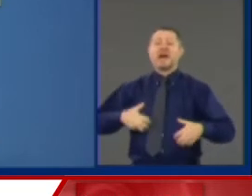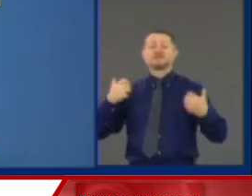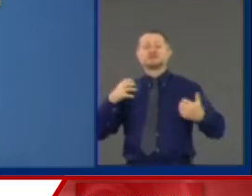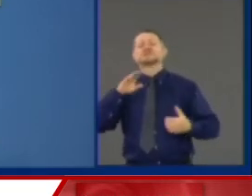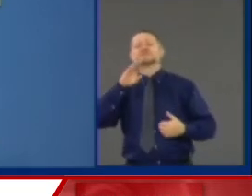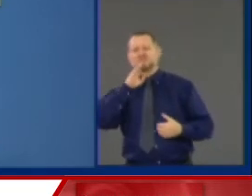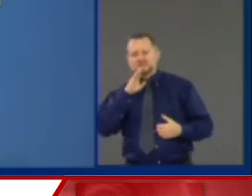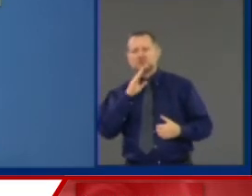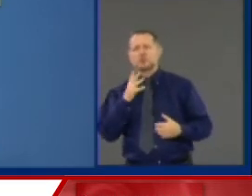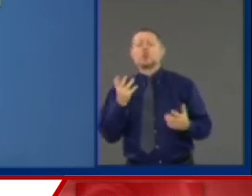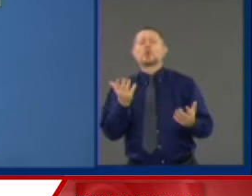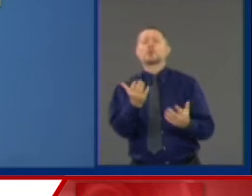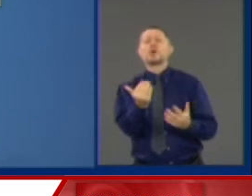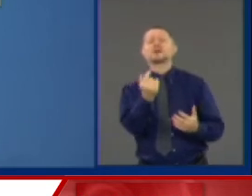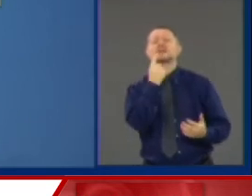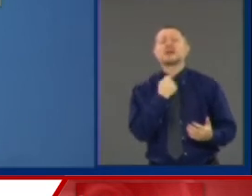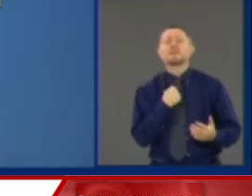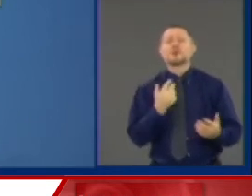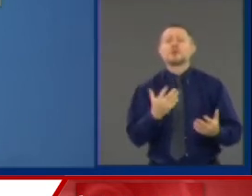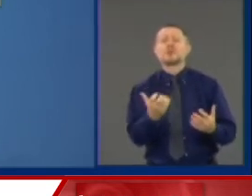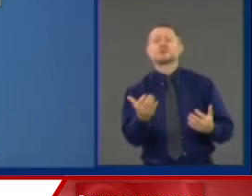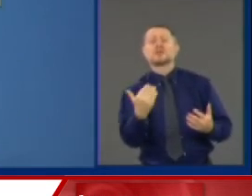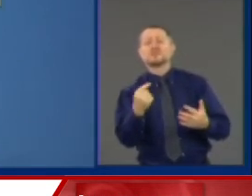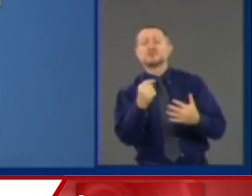And you want what done?